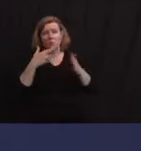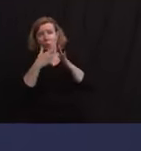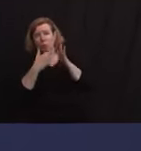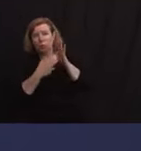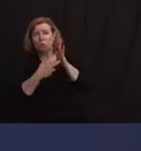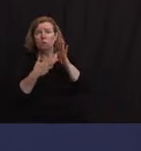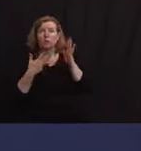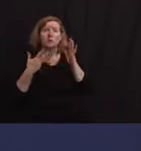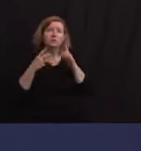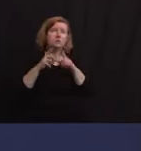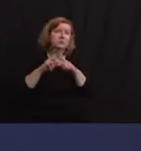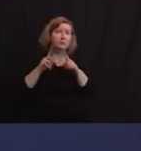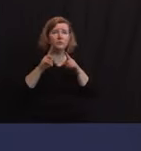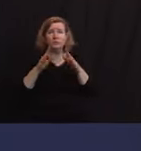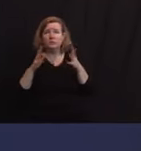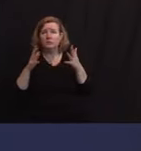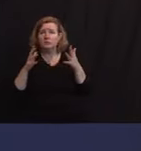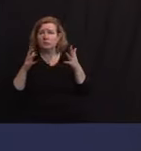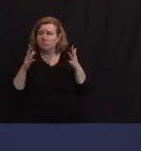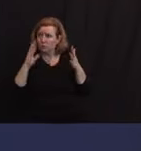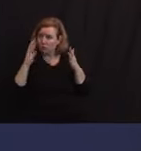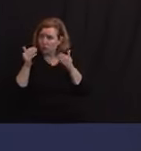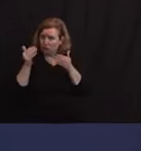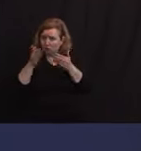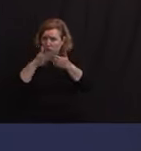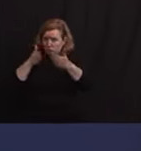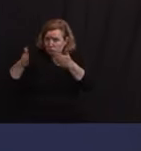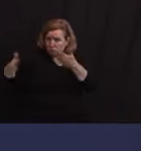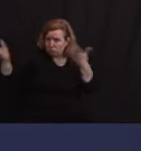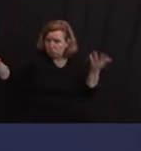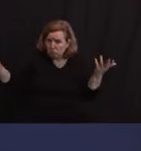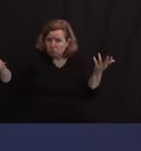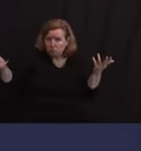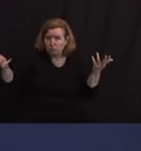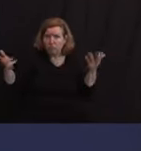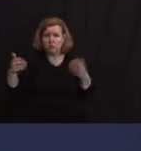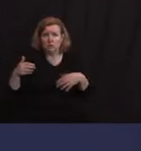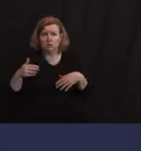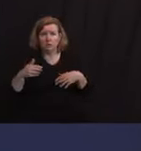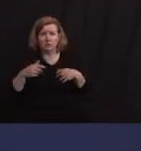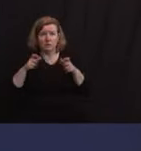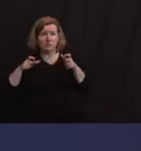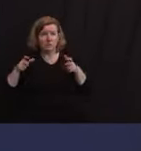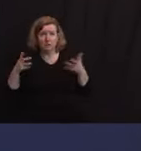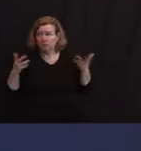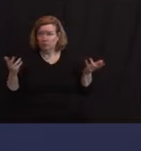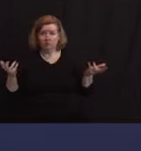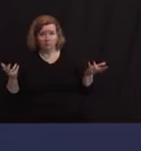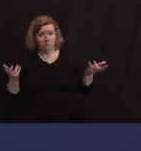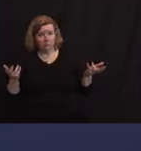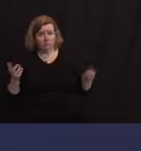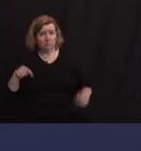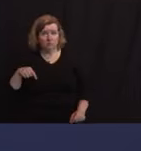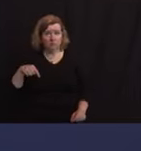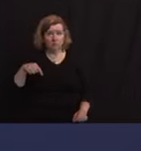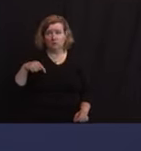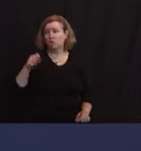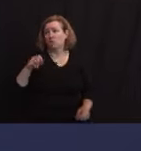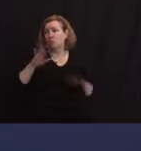but they are coming. What's the message, what do you say to people who say this is way too slow?